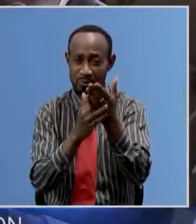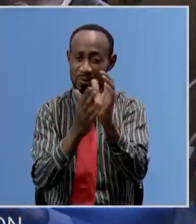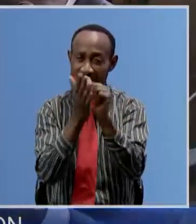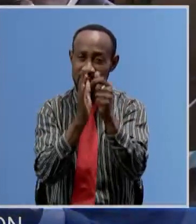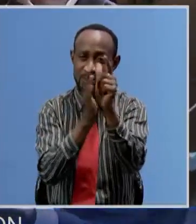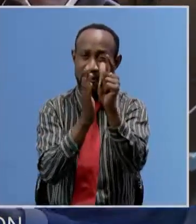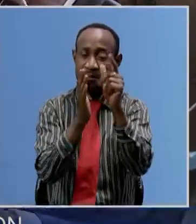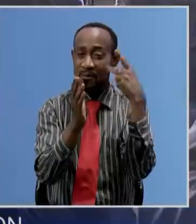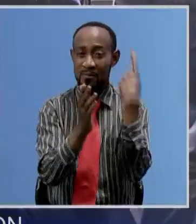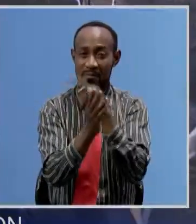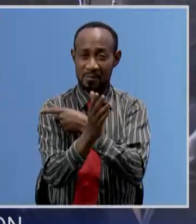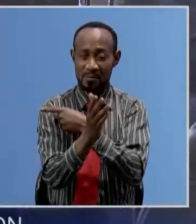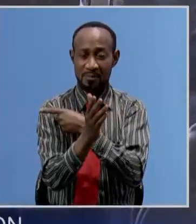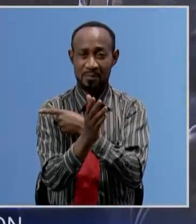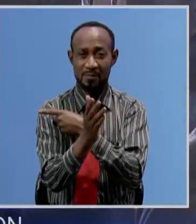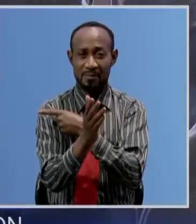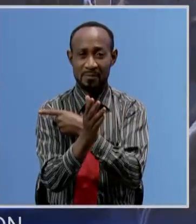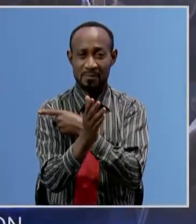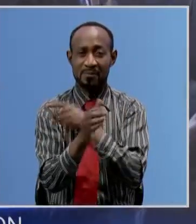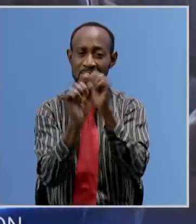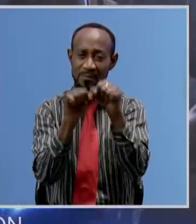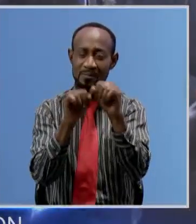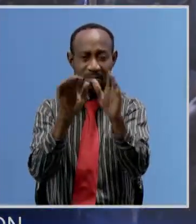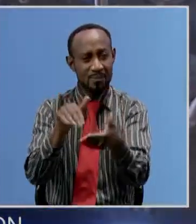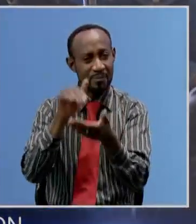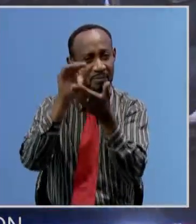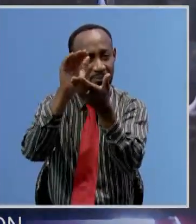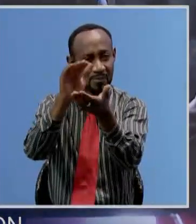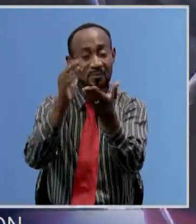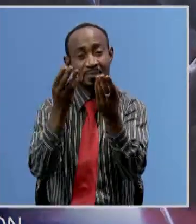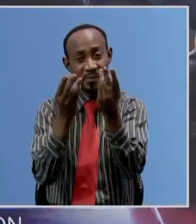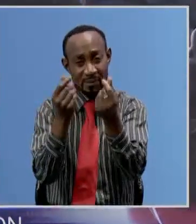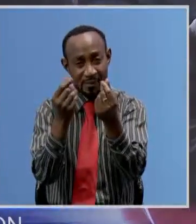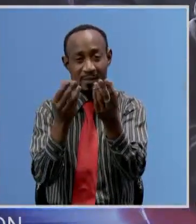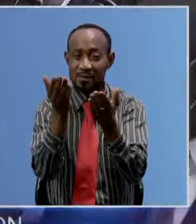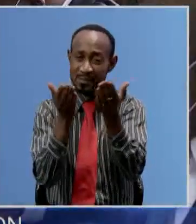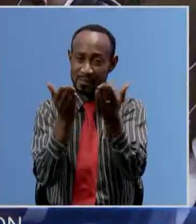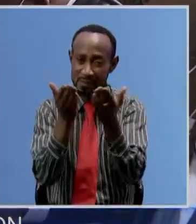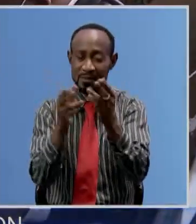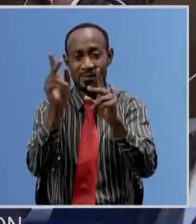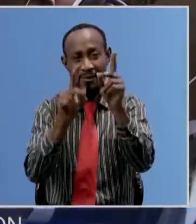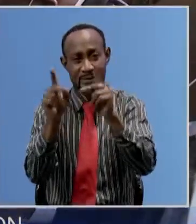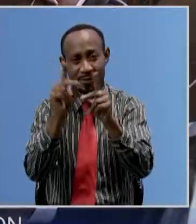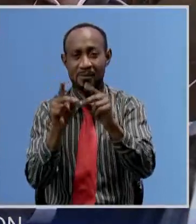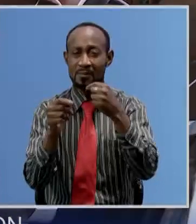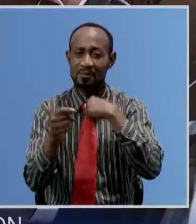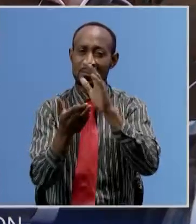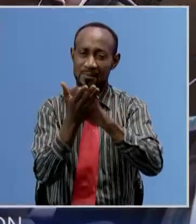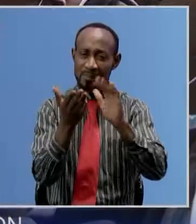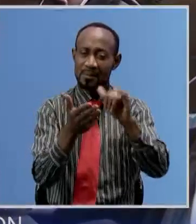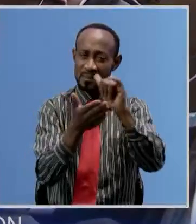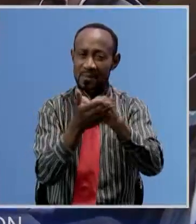that you were born so that you could give financial services to the people and i believe for the